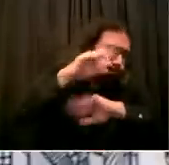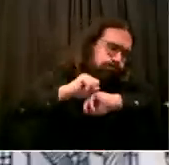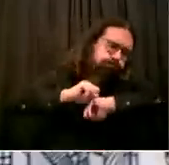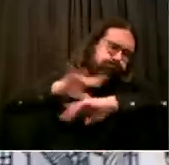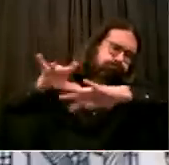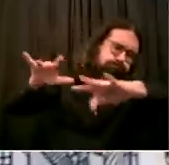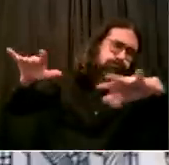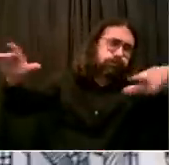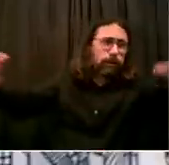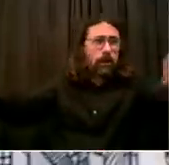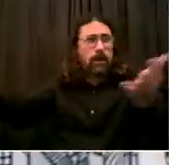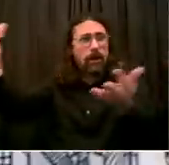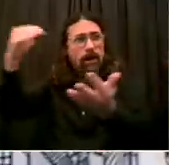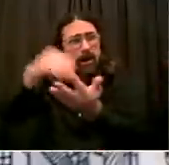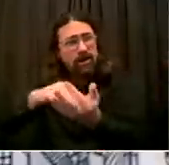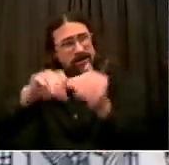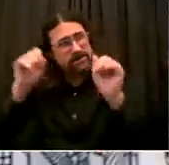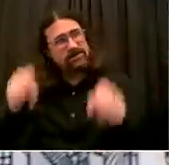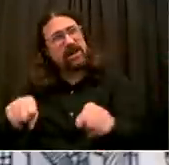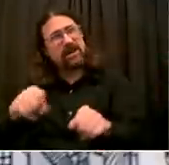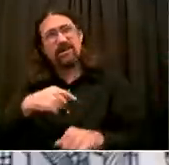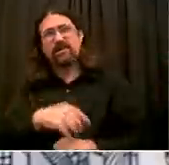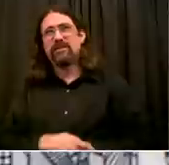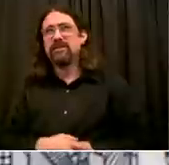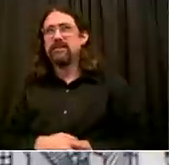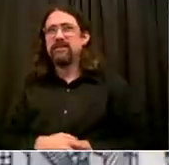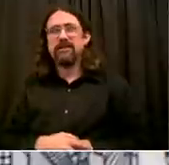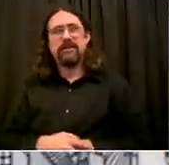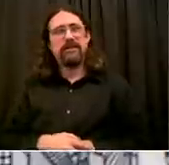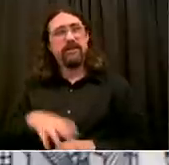and then we can go back to having a lot fewer restrictions.